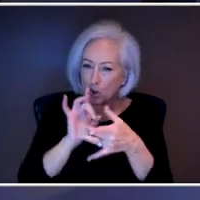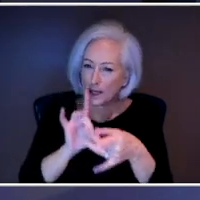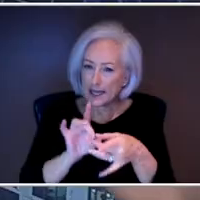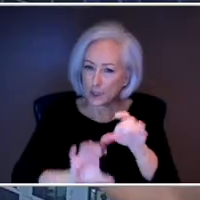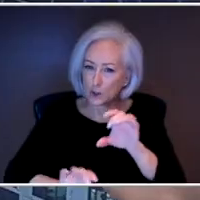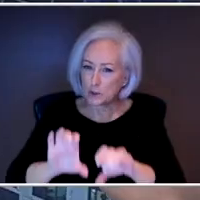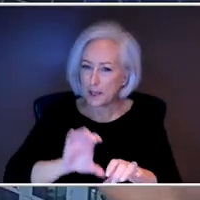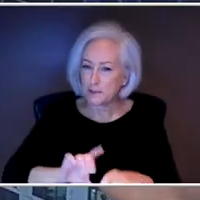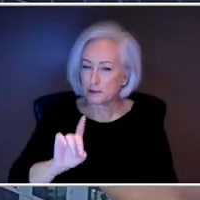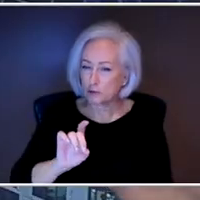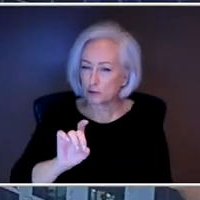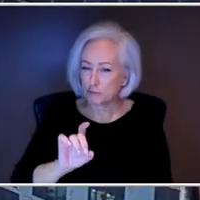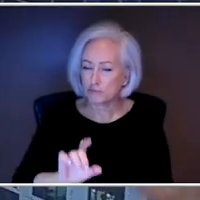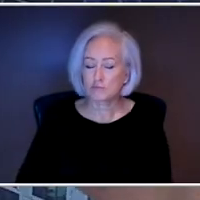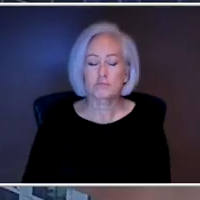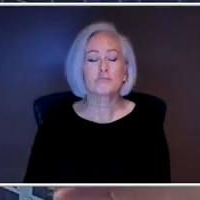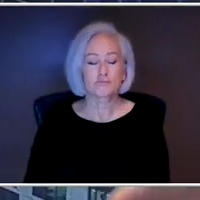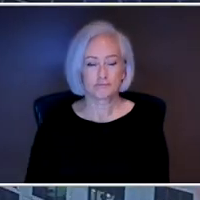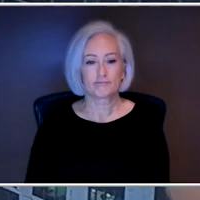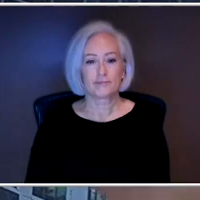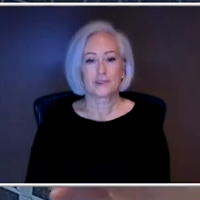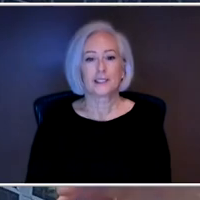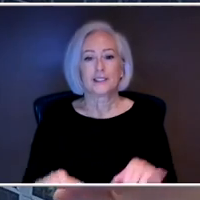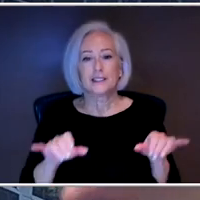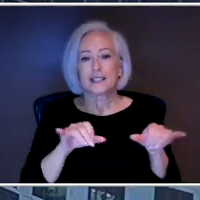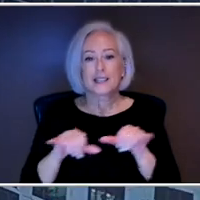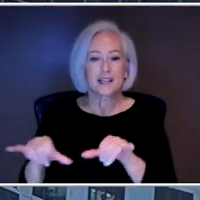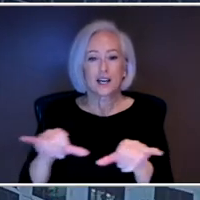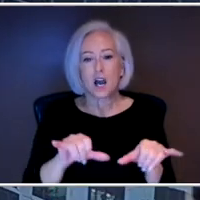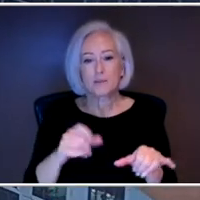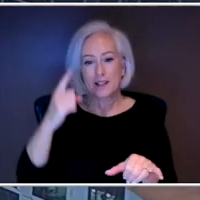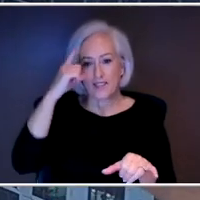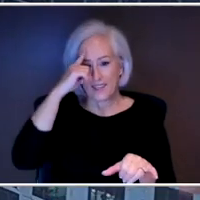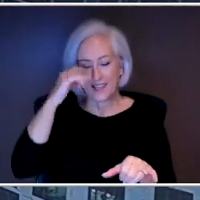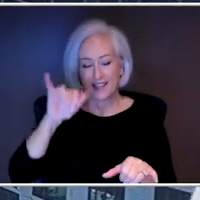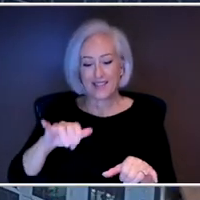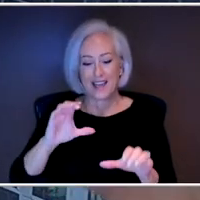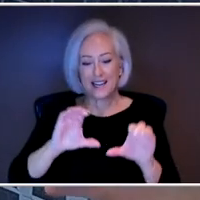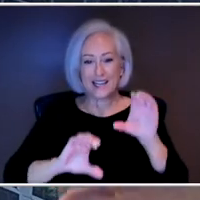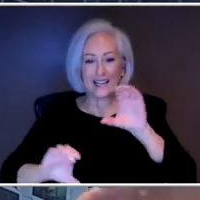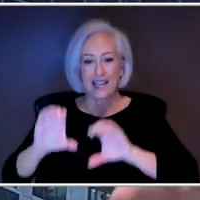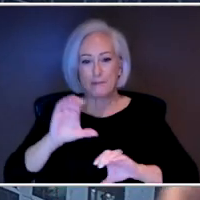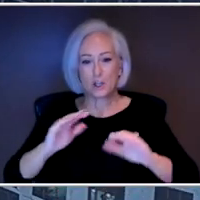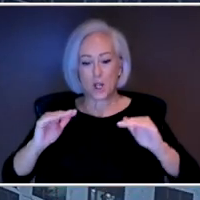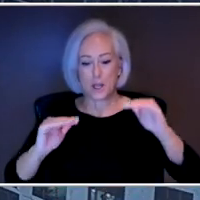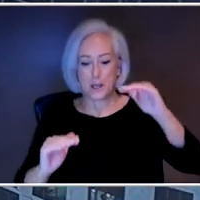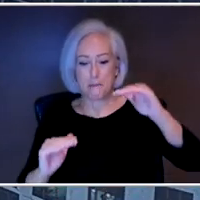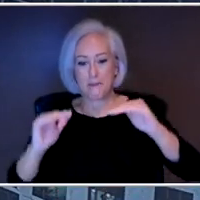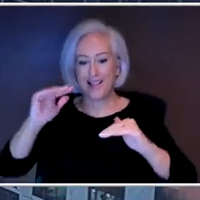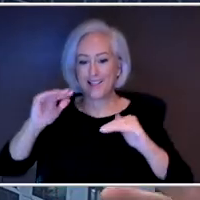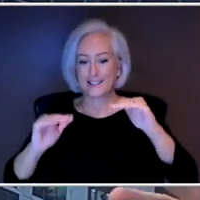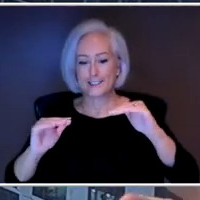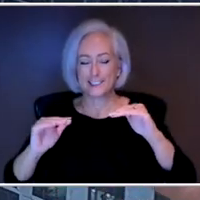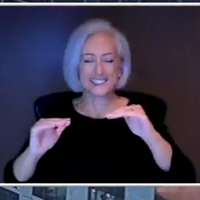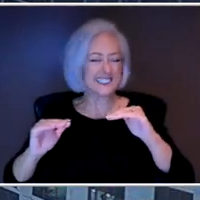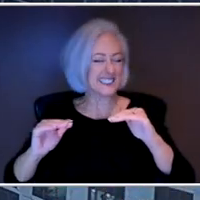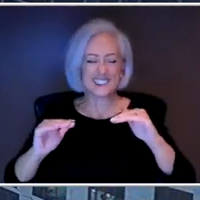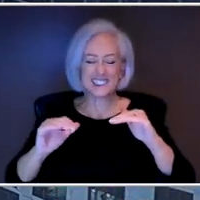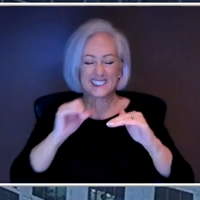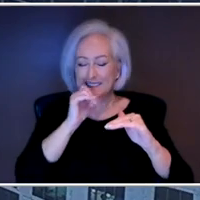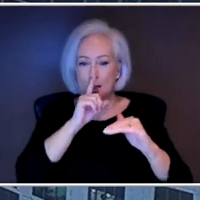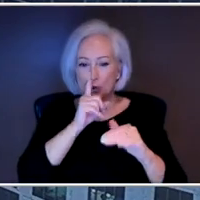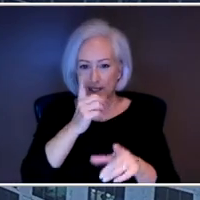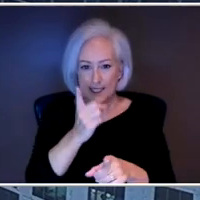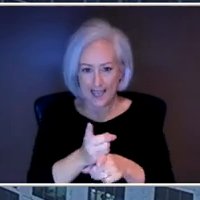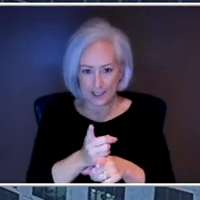So the common trope that this is a chemical imbalance is not terribly accurate. It's a colloquialism that we use to kind of explain to people. Depression is multimodal, right? So